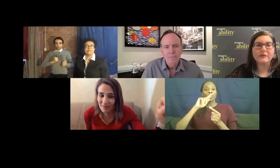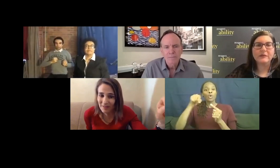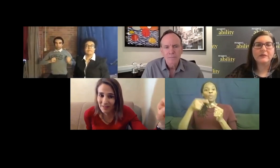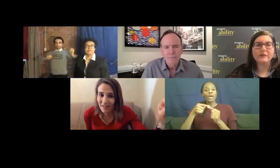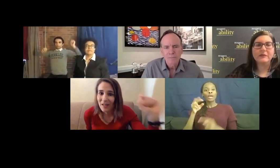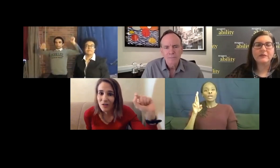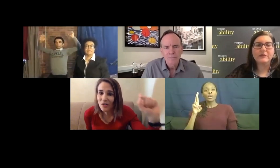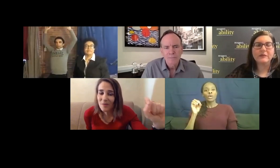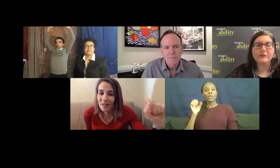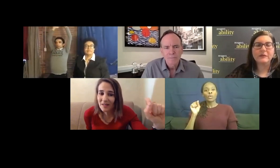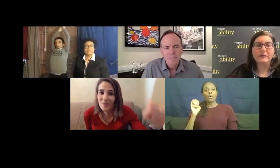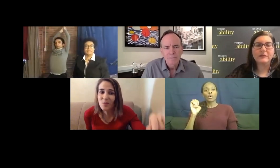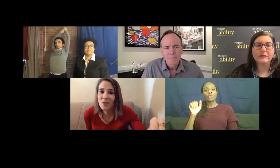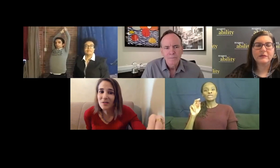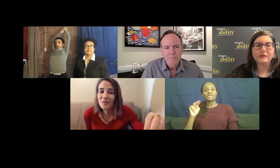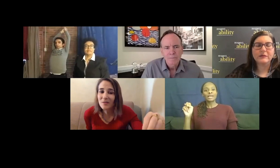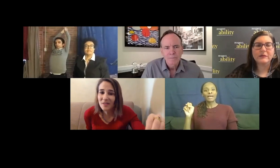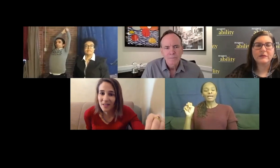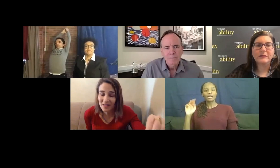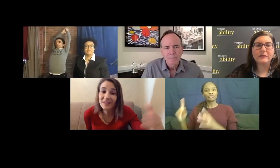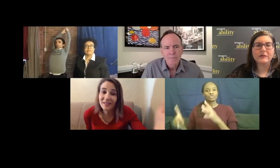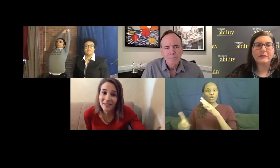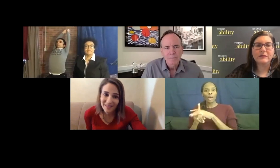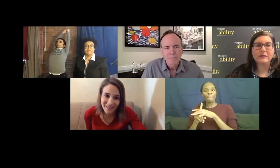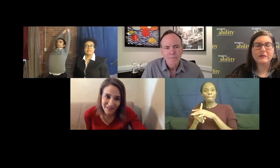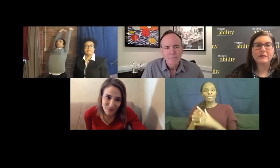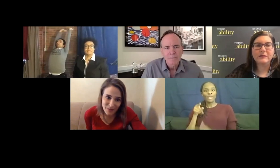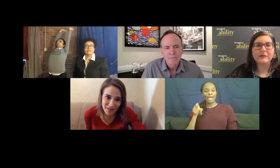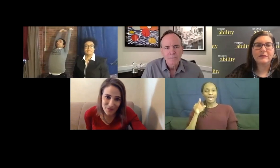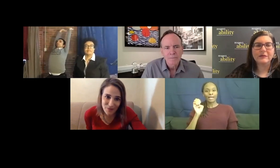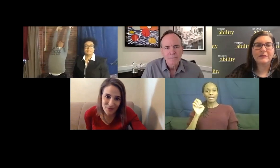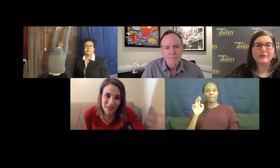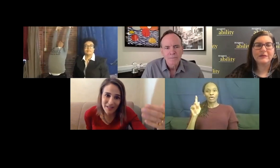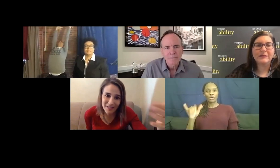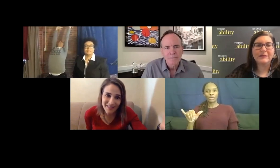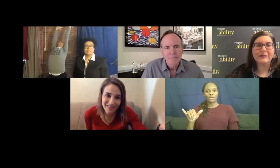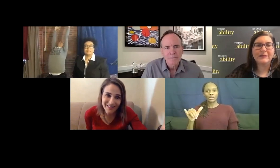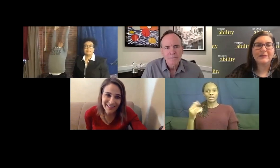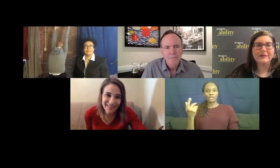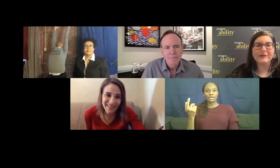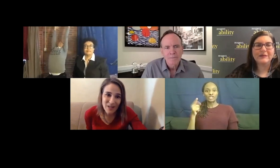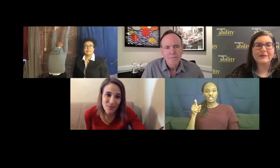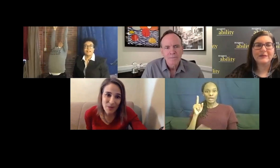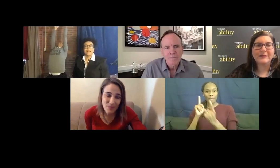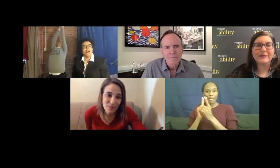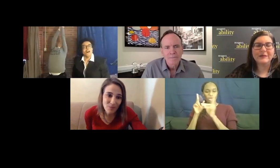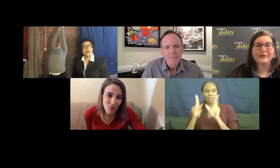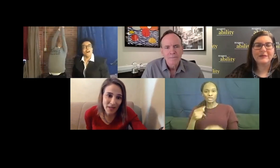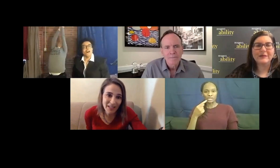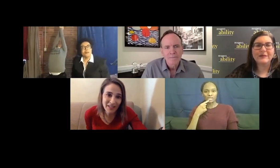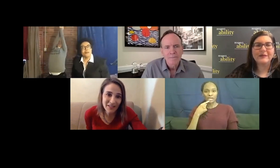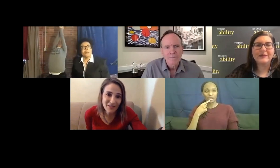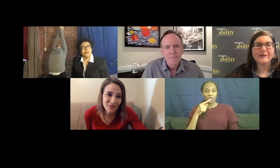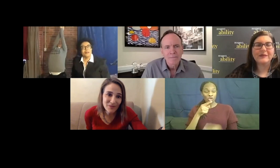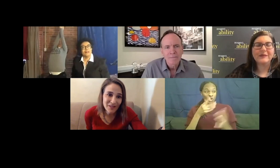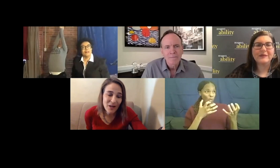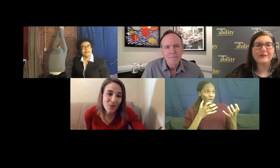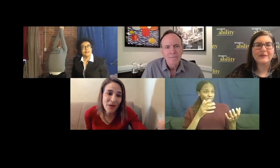Berkeley, she met someone who said, you want to tell the story? About, um,